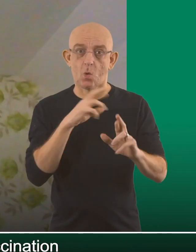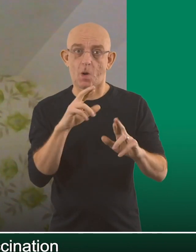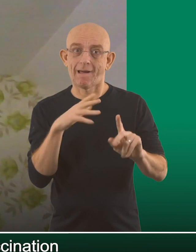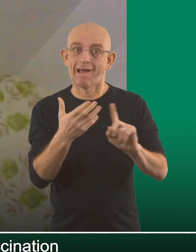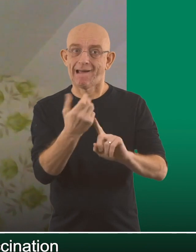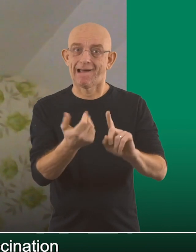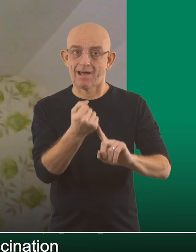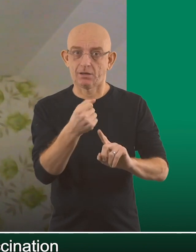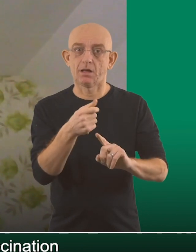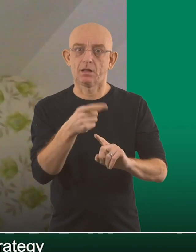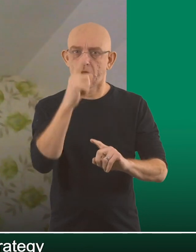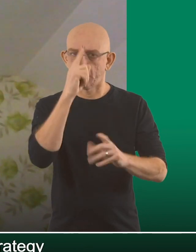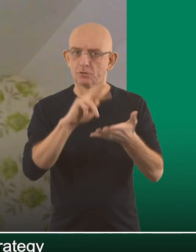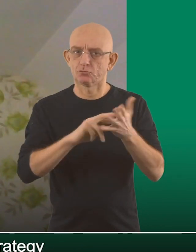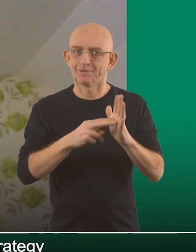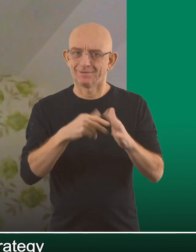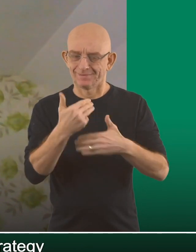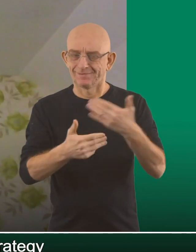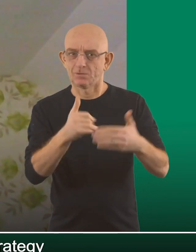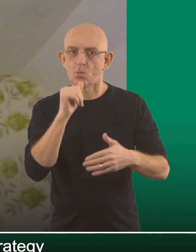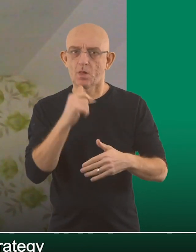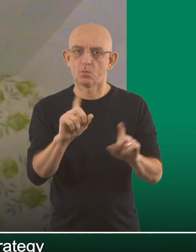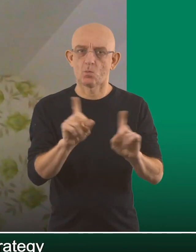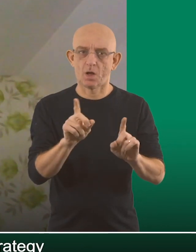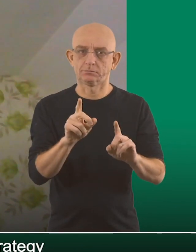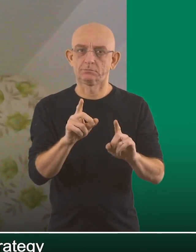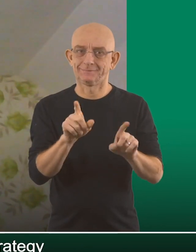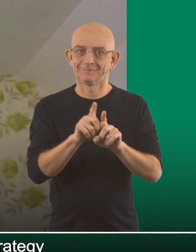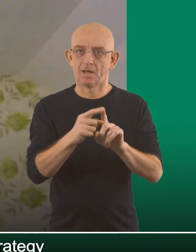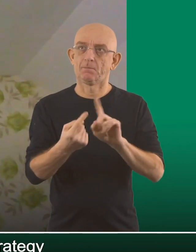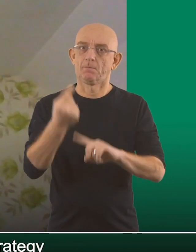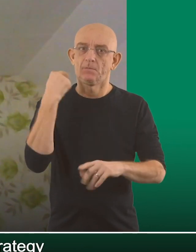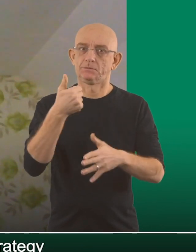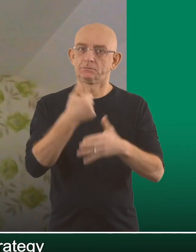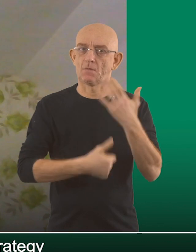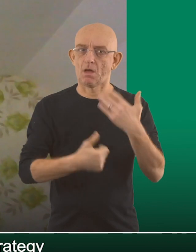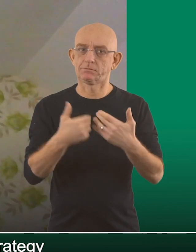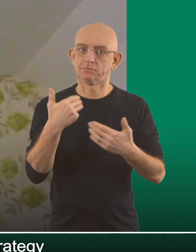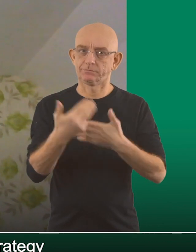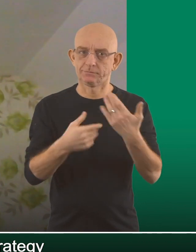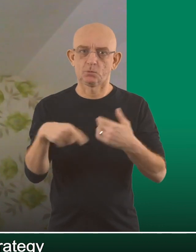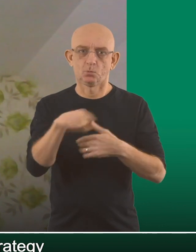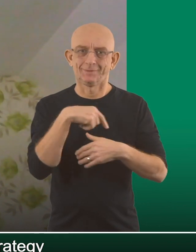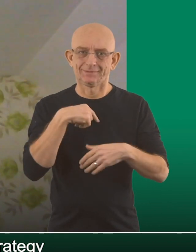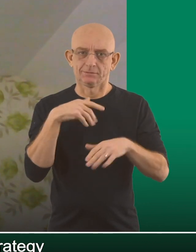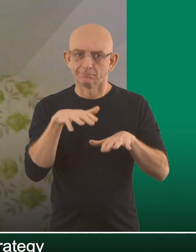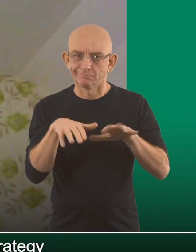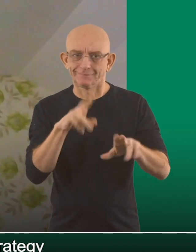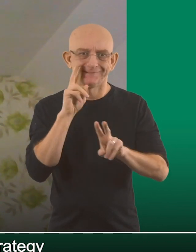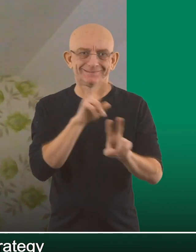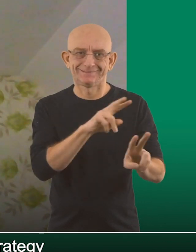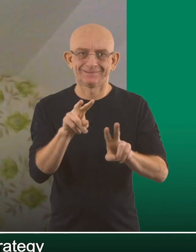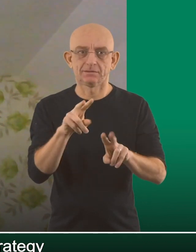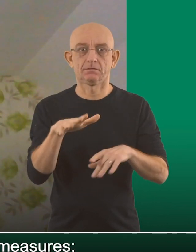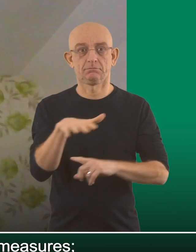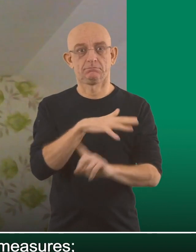what we all hoped it would be. We will be pursuing the same strategy as we've had almost from